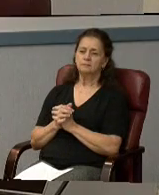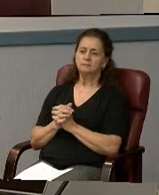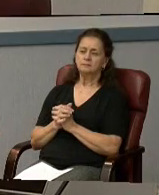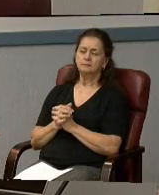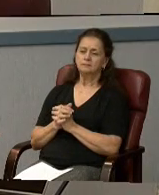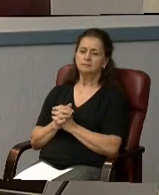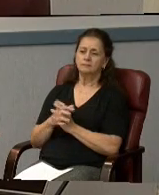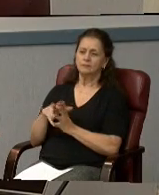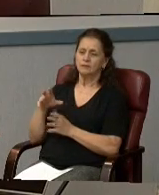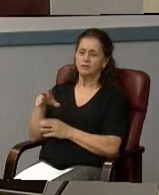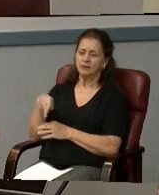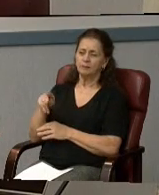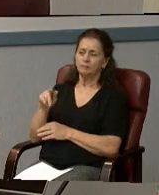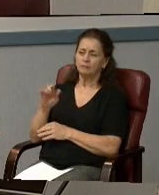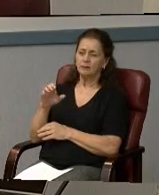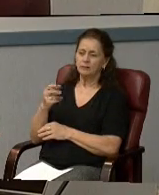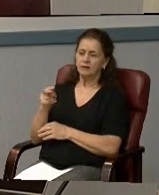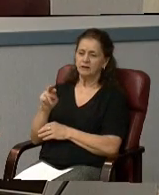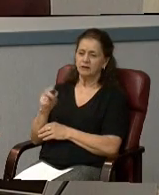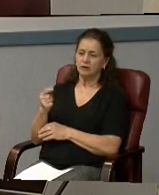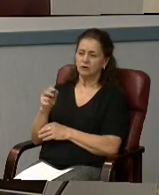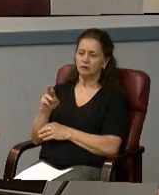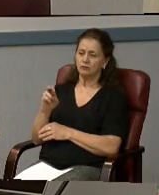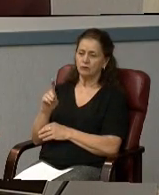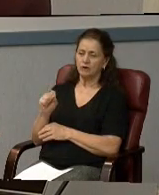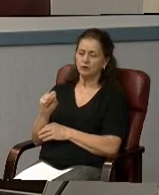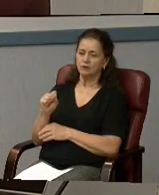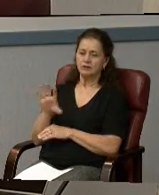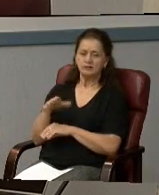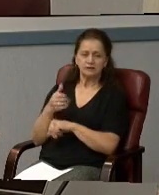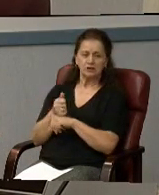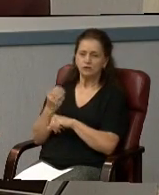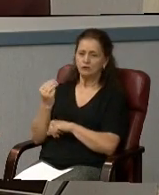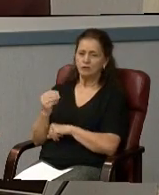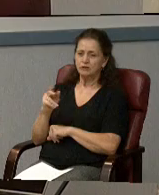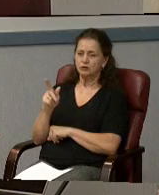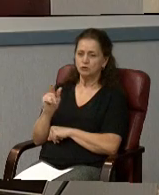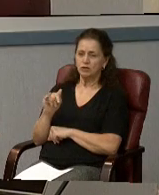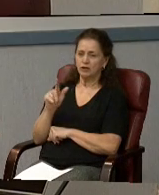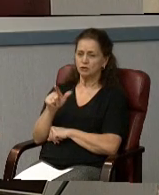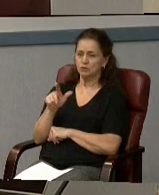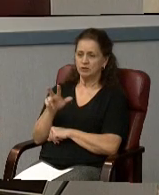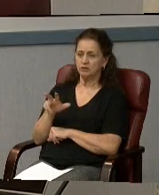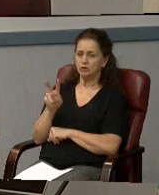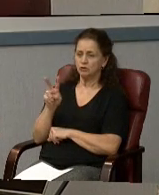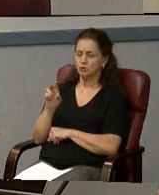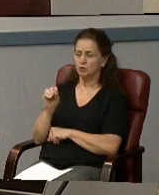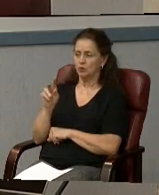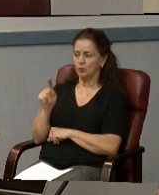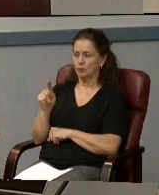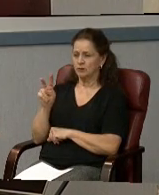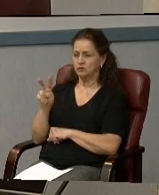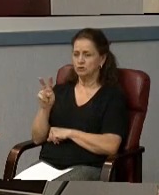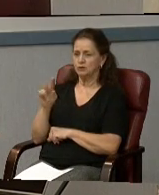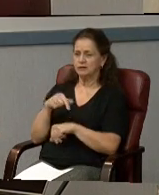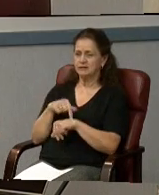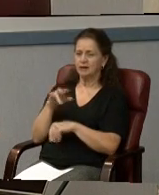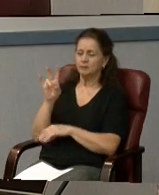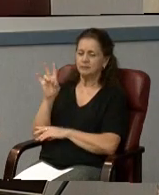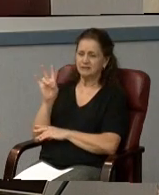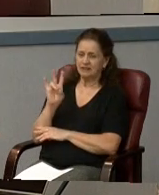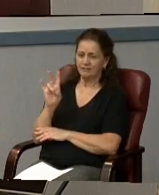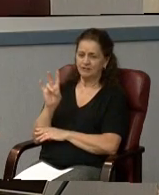The public hearing of record is scheduled for Monday, July 23rd, 2012, at 7 p.m.